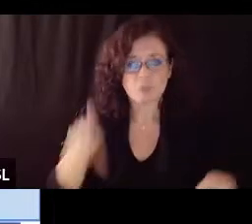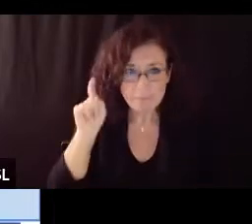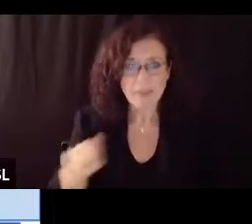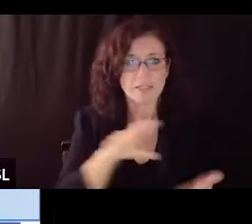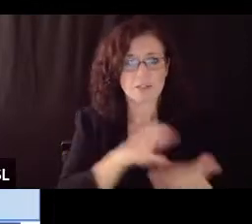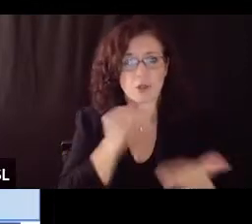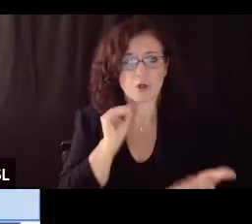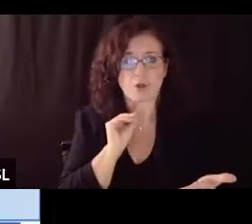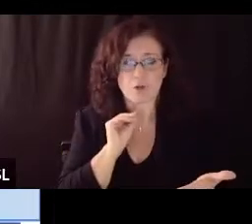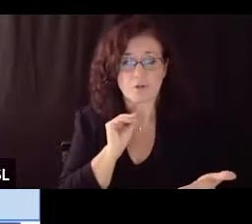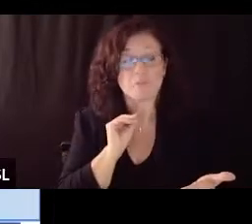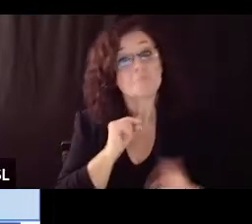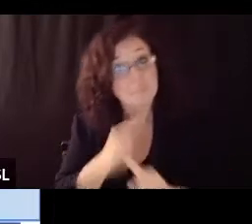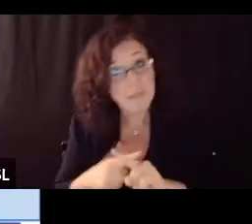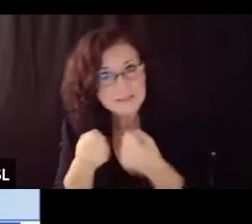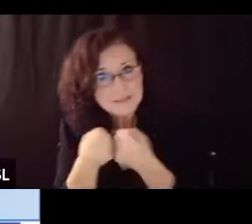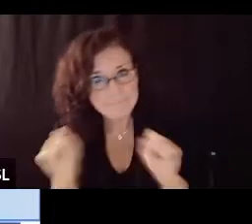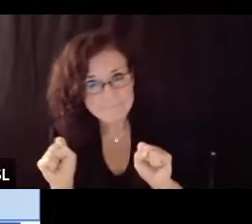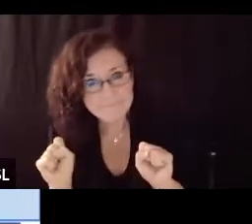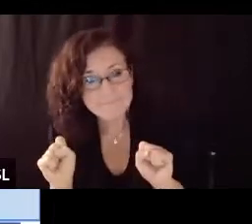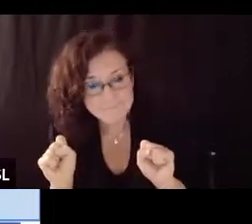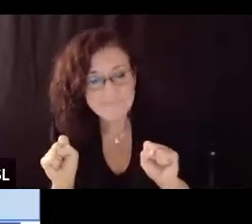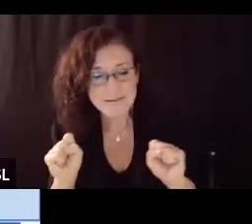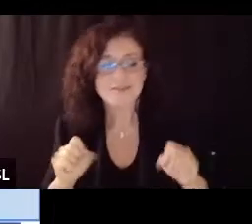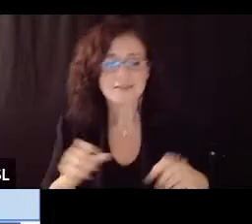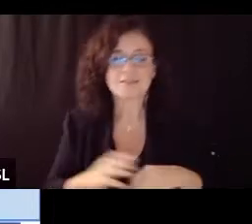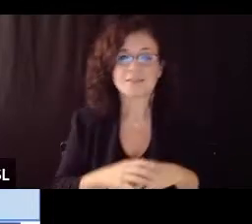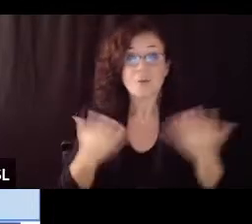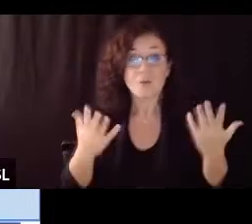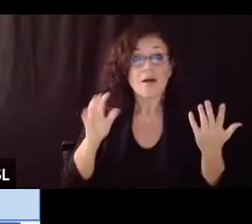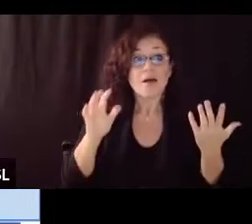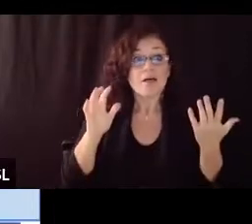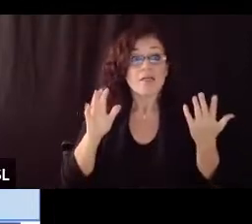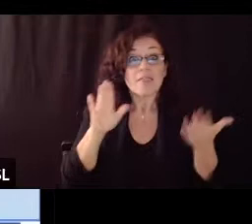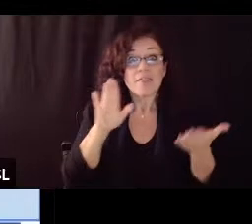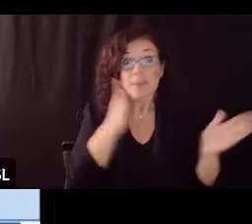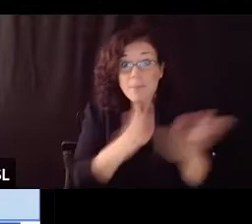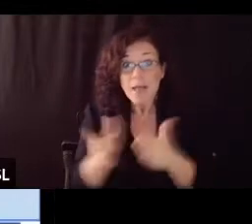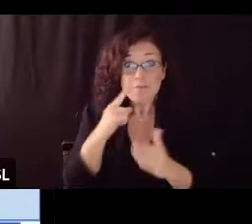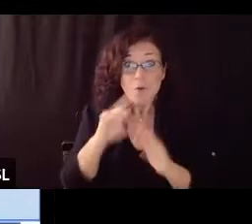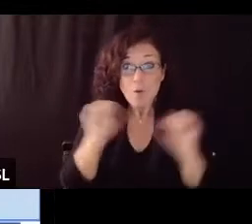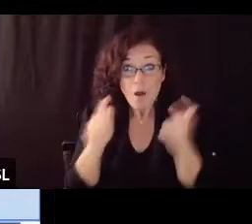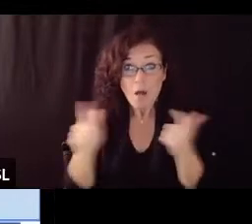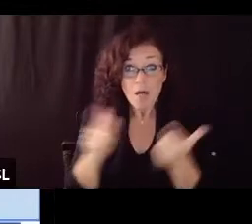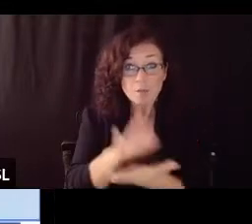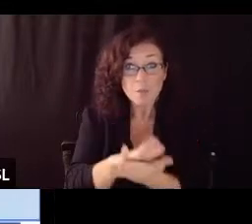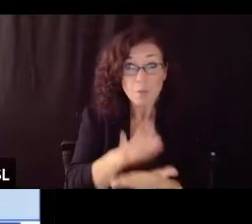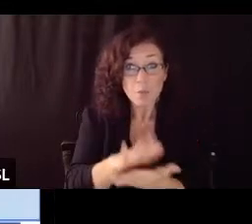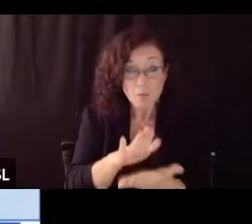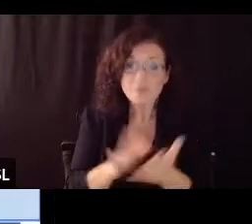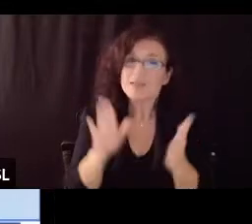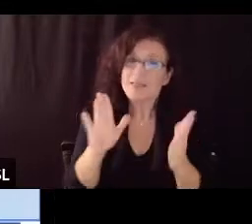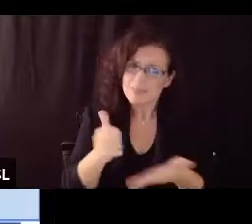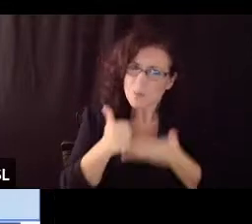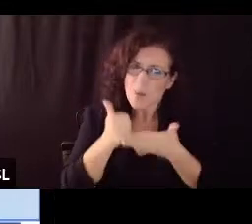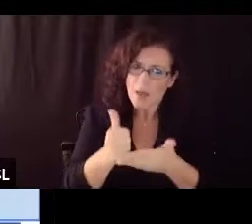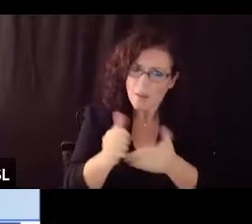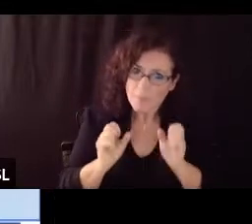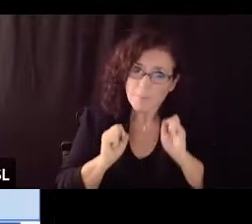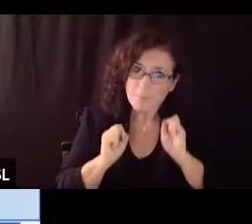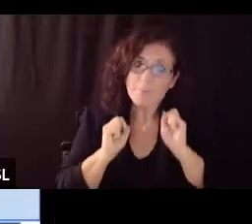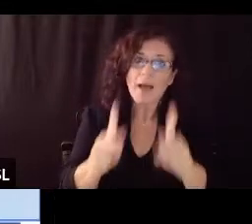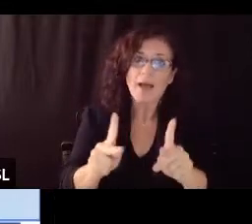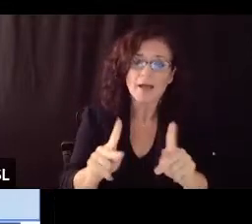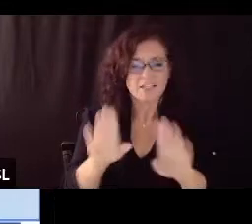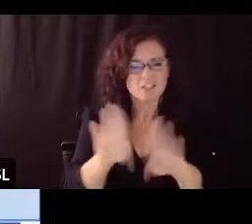schools for all plan which is being put forward by the state is to help get children back in classrooms where they learn